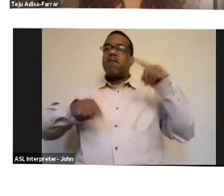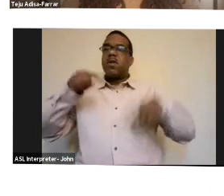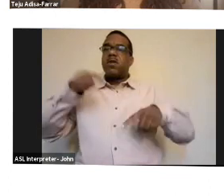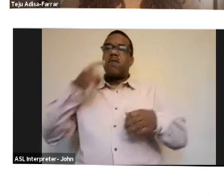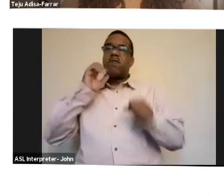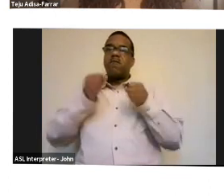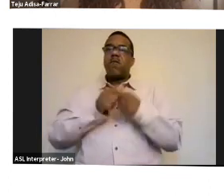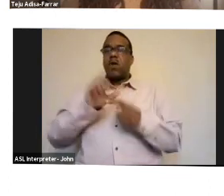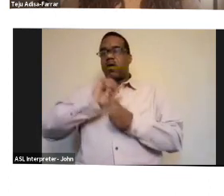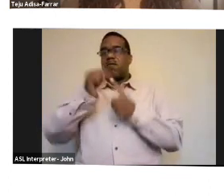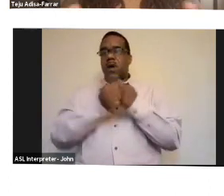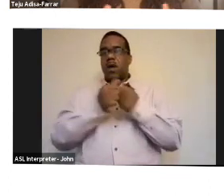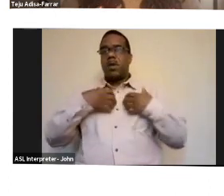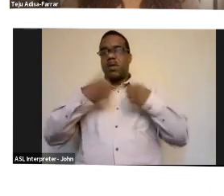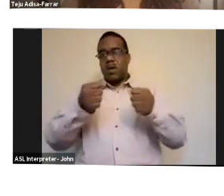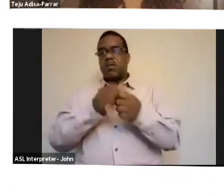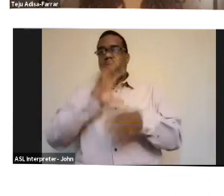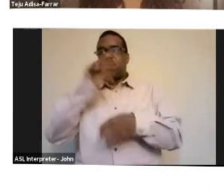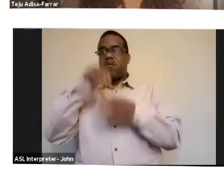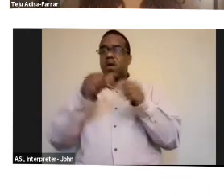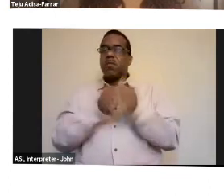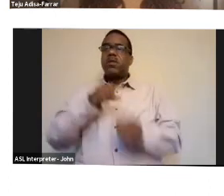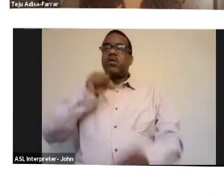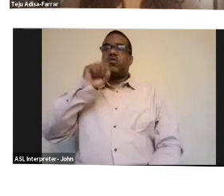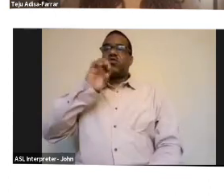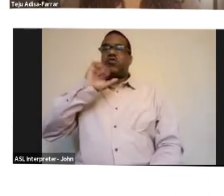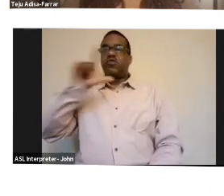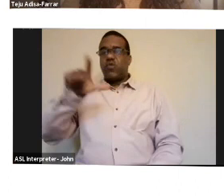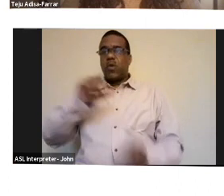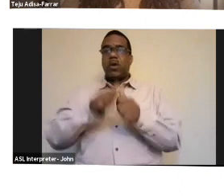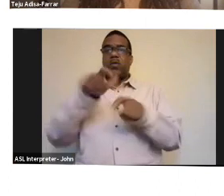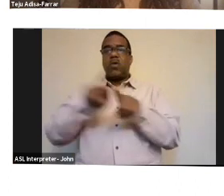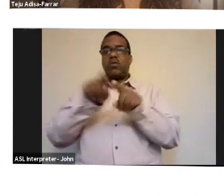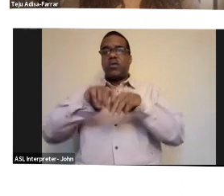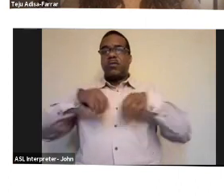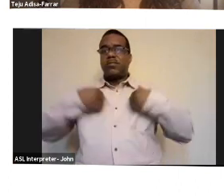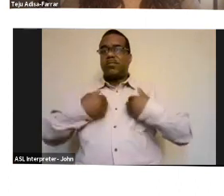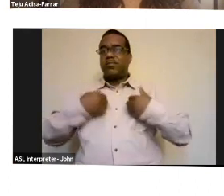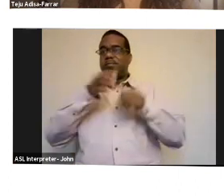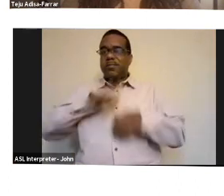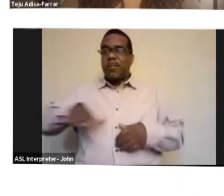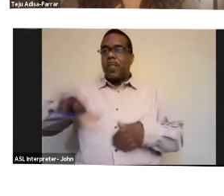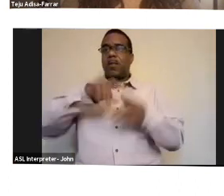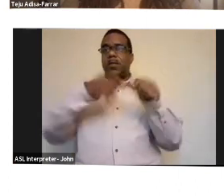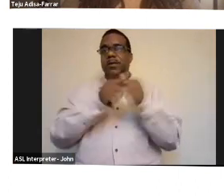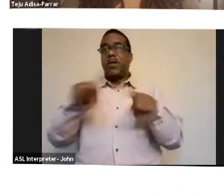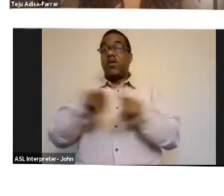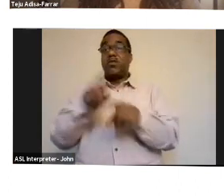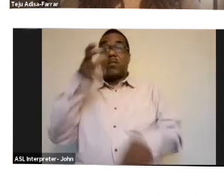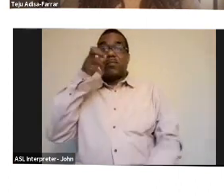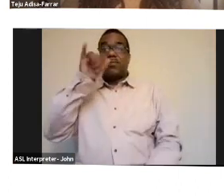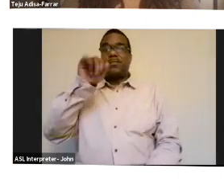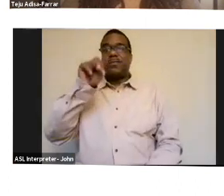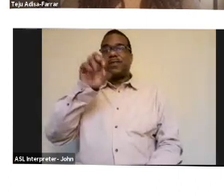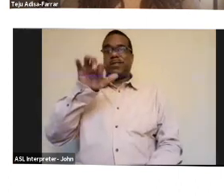including soil health, including the health of the species surrounding the area, including insect health, and climate